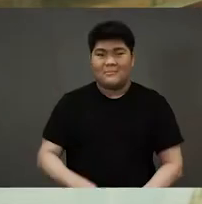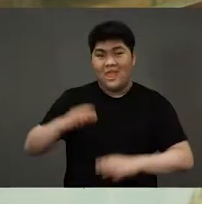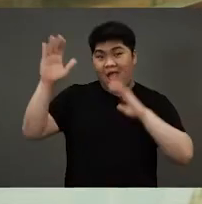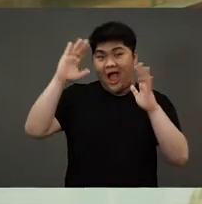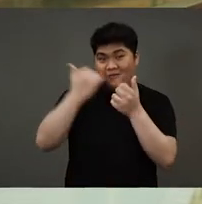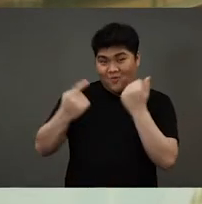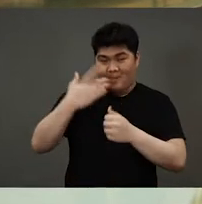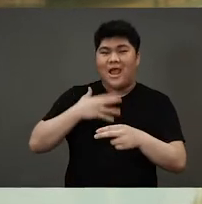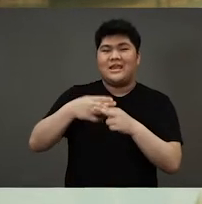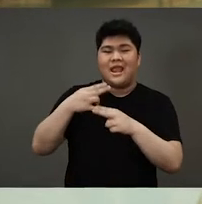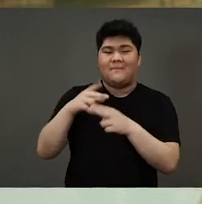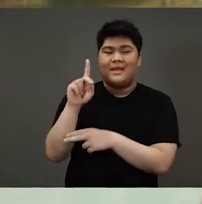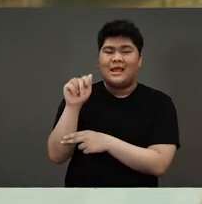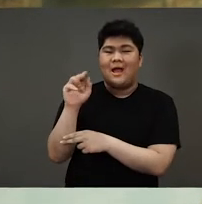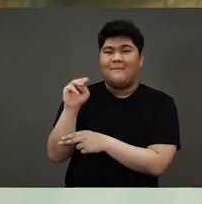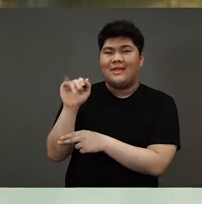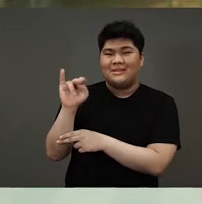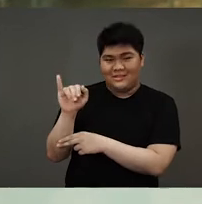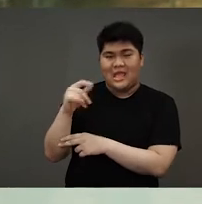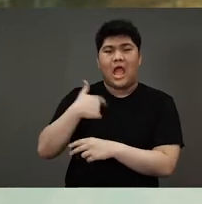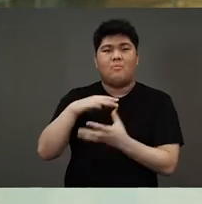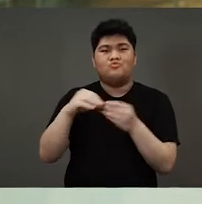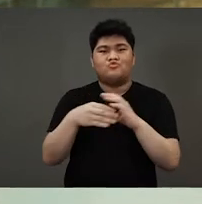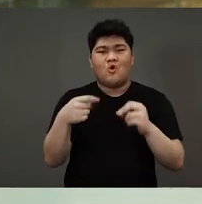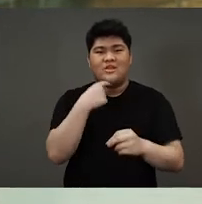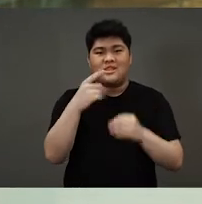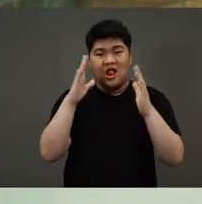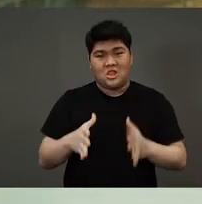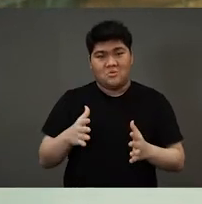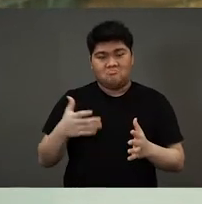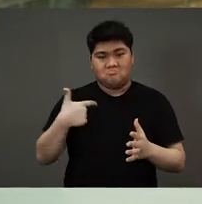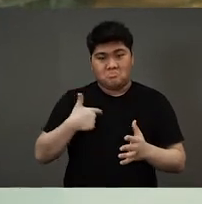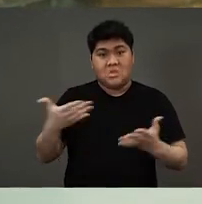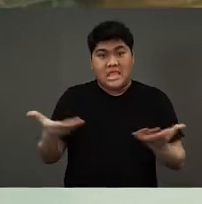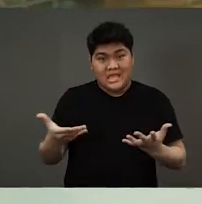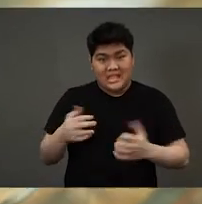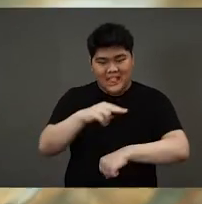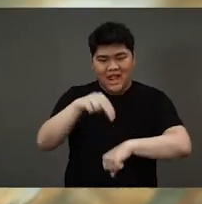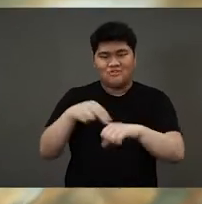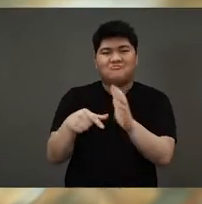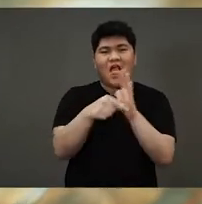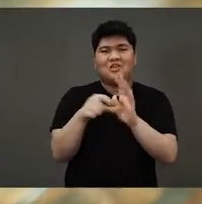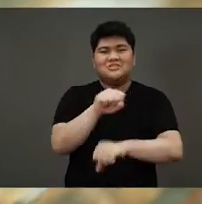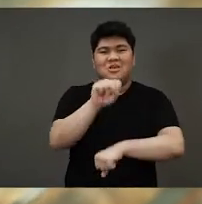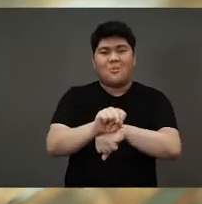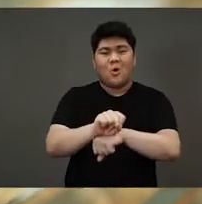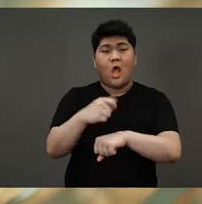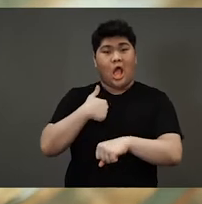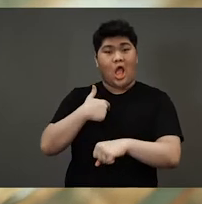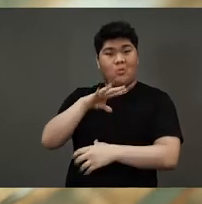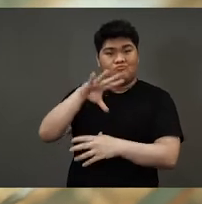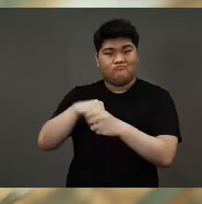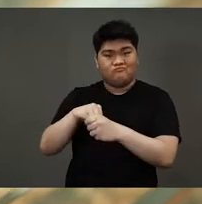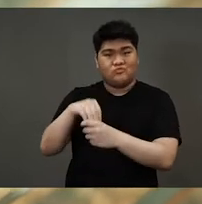Hi everyone, my name is Karmini and I am a storyteller. I'm here at National Gallery Singapore and I'm part of Gallery